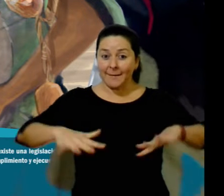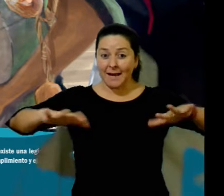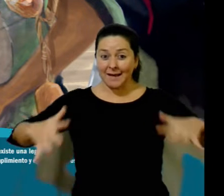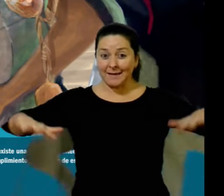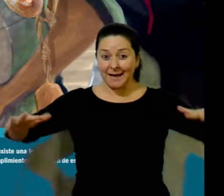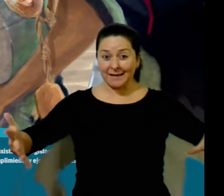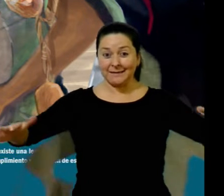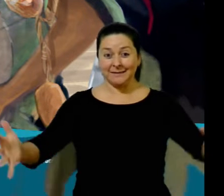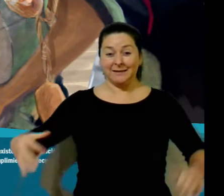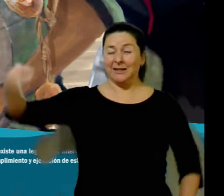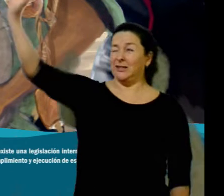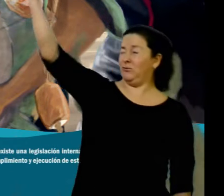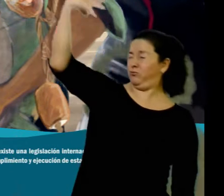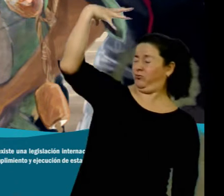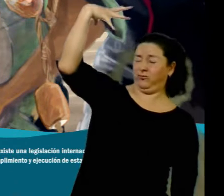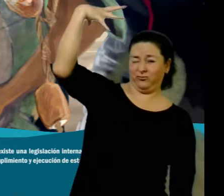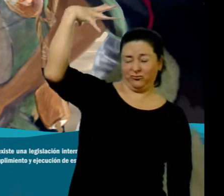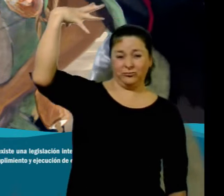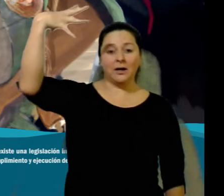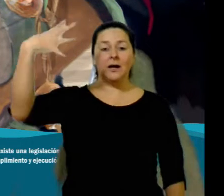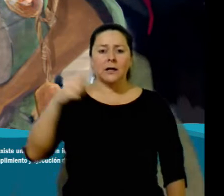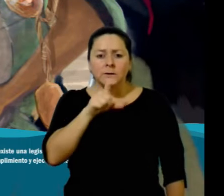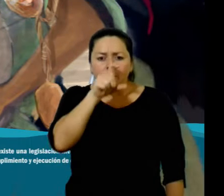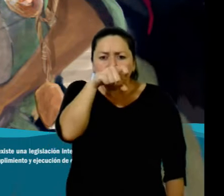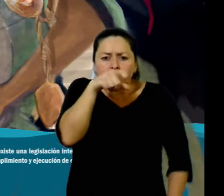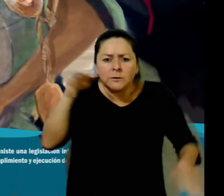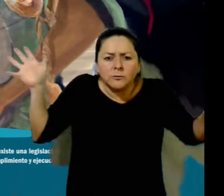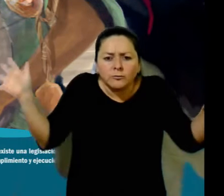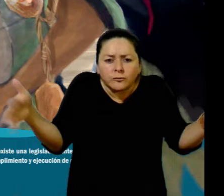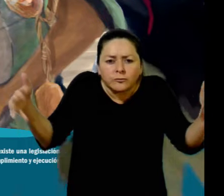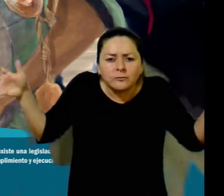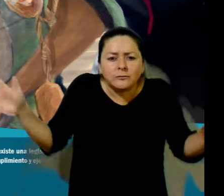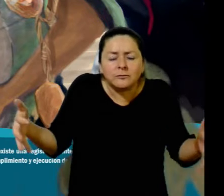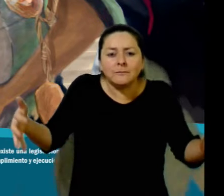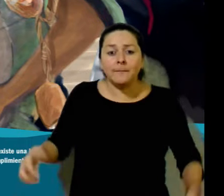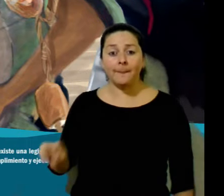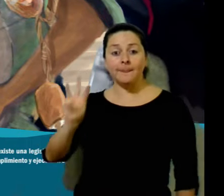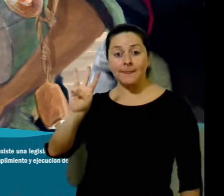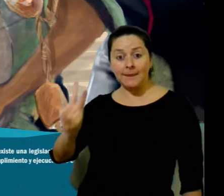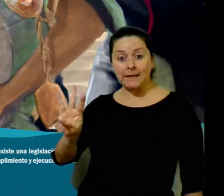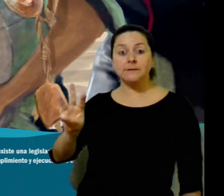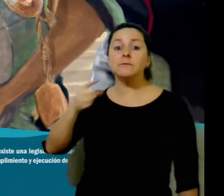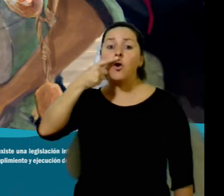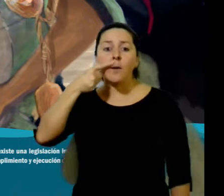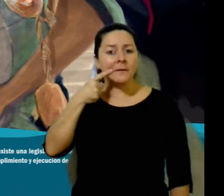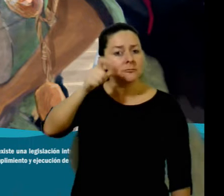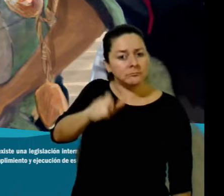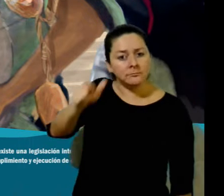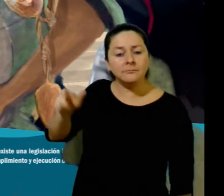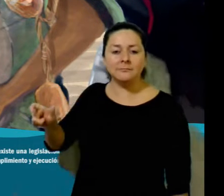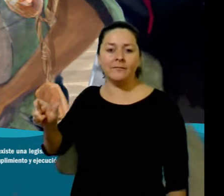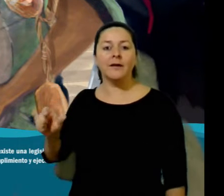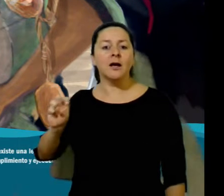It's midday and the sun is blazing. The turtles stay with their injured sister. Meanwhile,